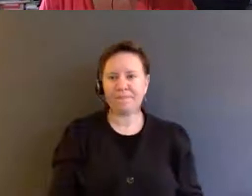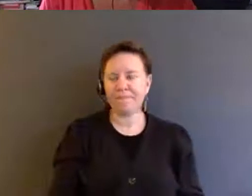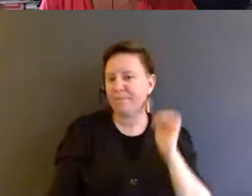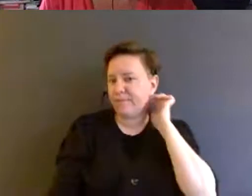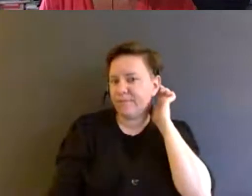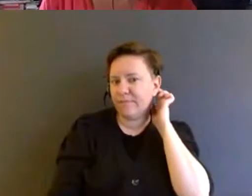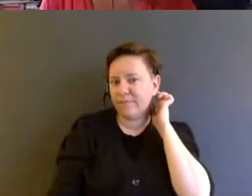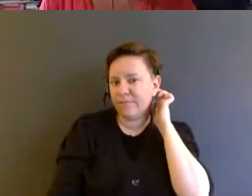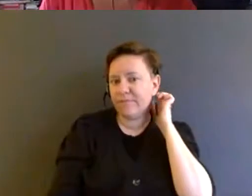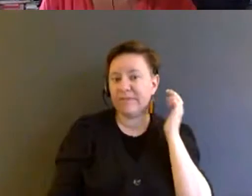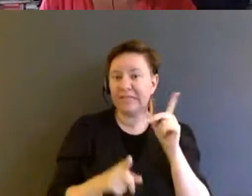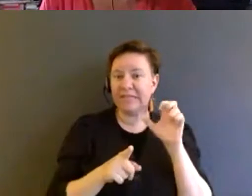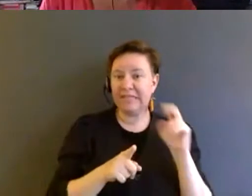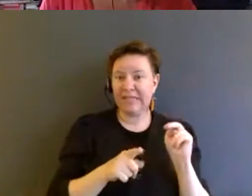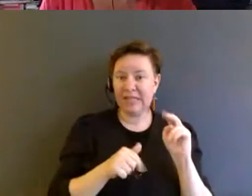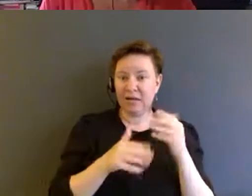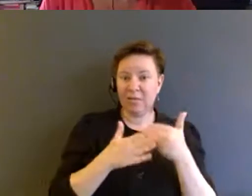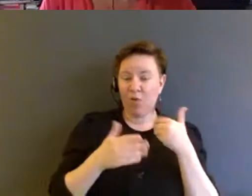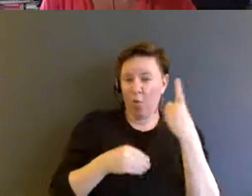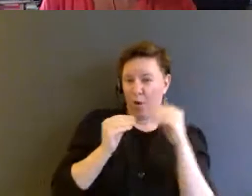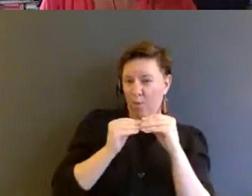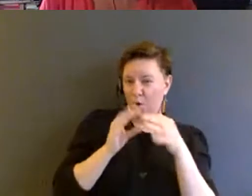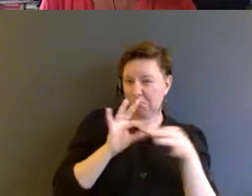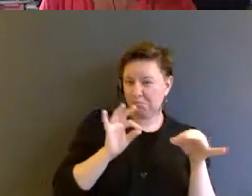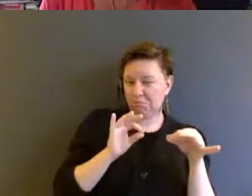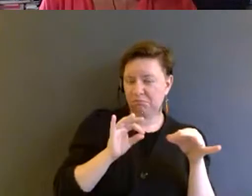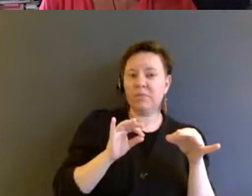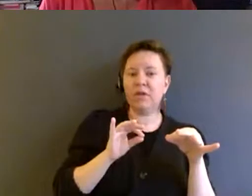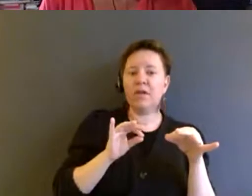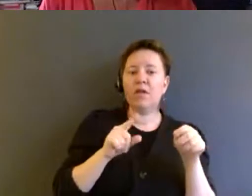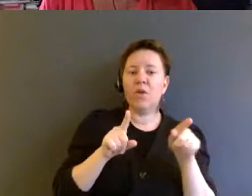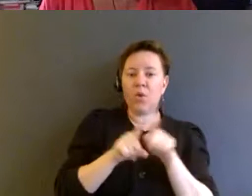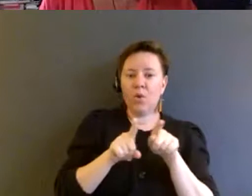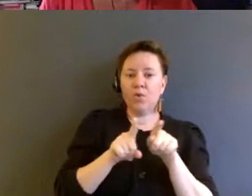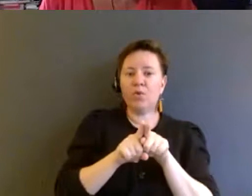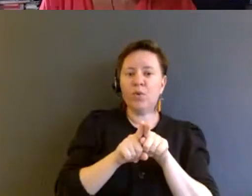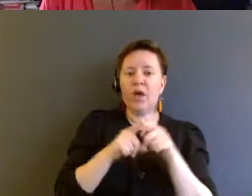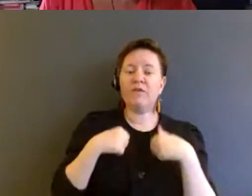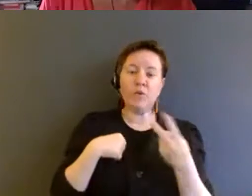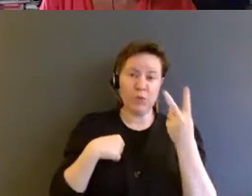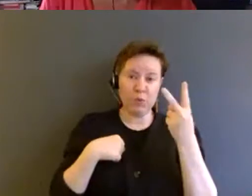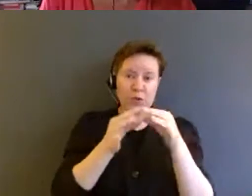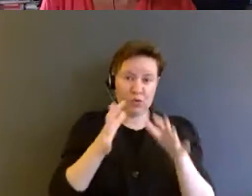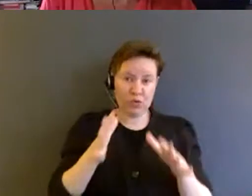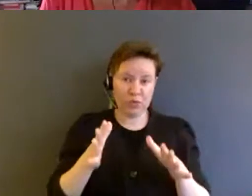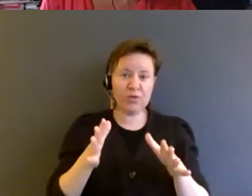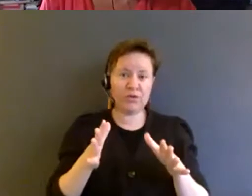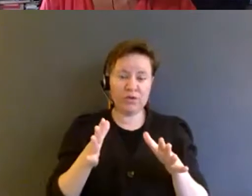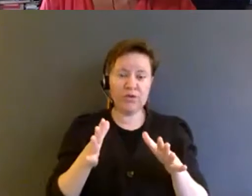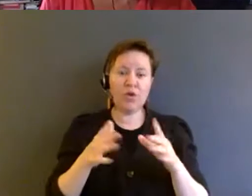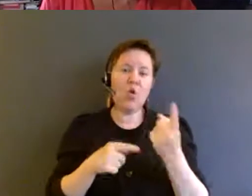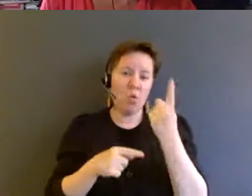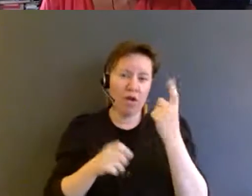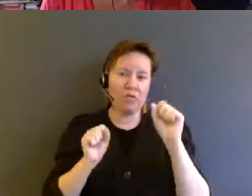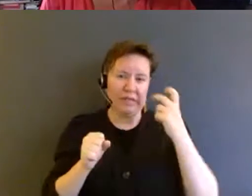Dean, before you go, just one more note. There are two interpreters. Only one will be